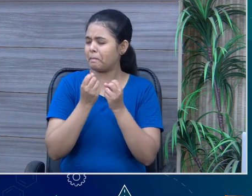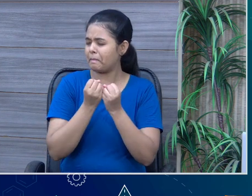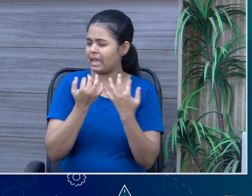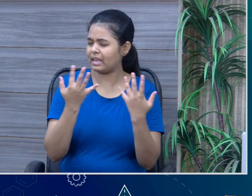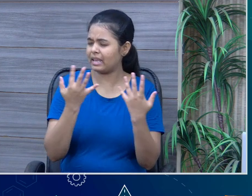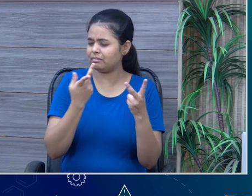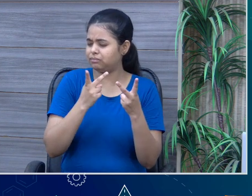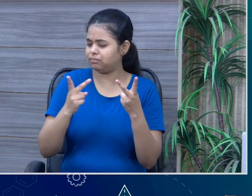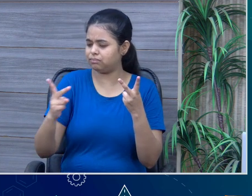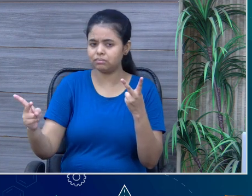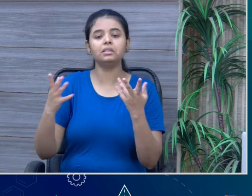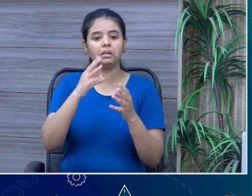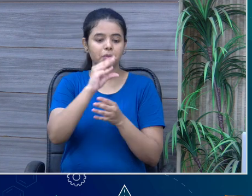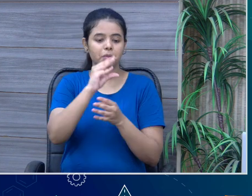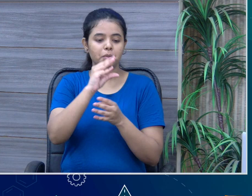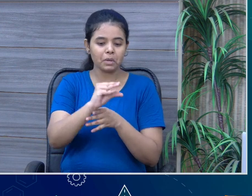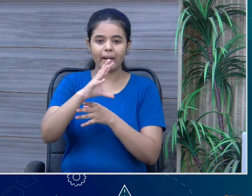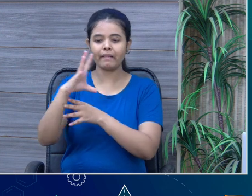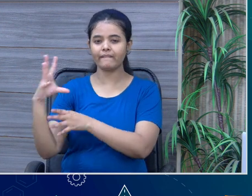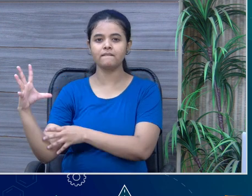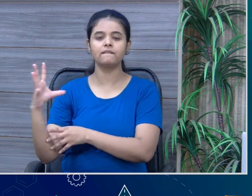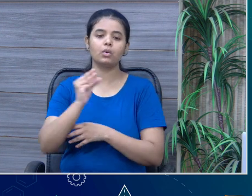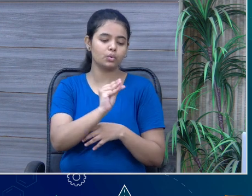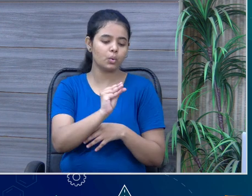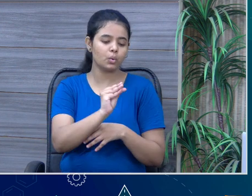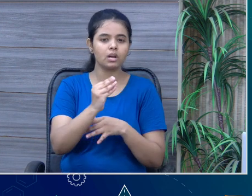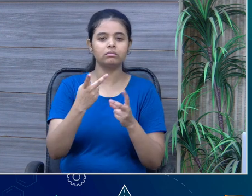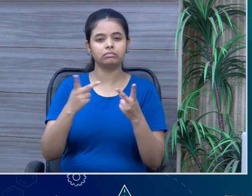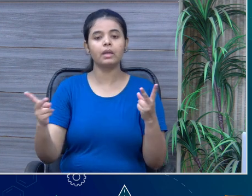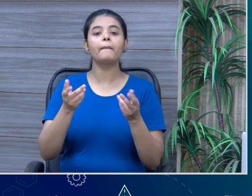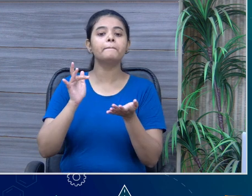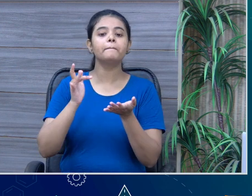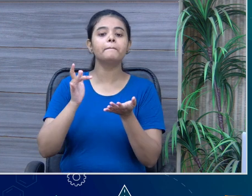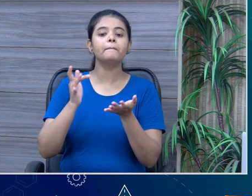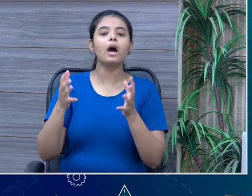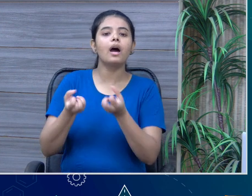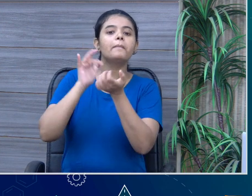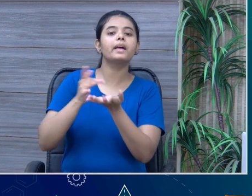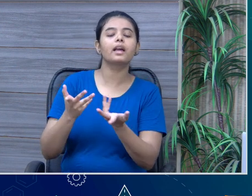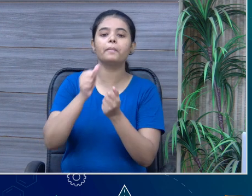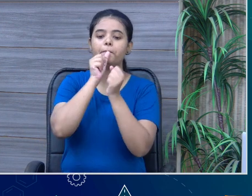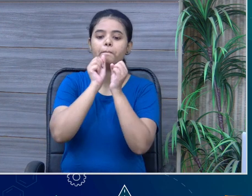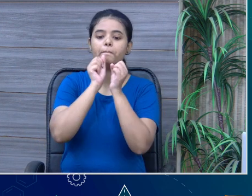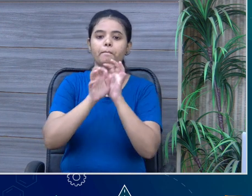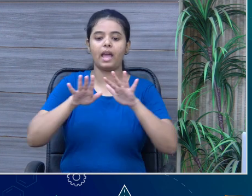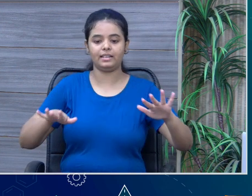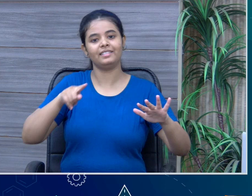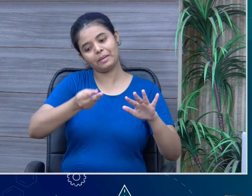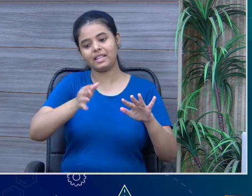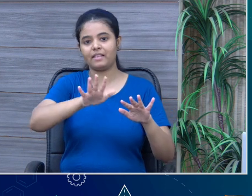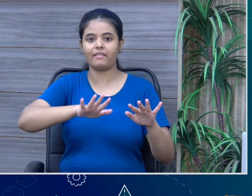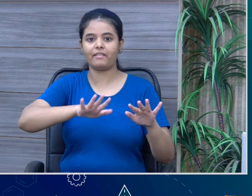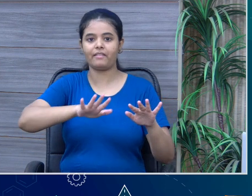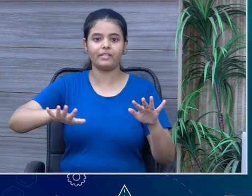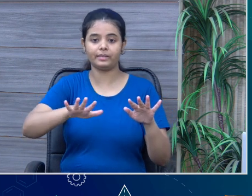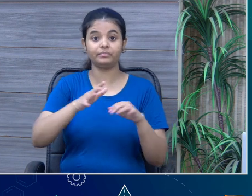different in size and shapes. Found near the seas only. And some of them sink. But the big ones,